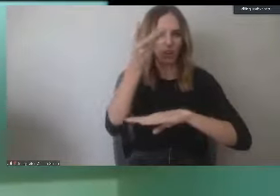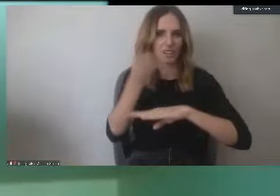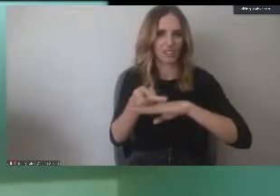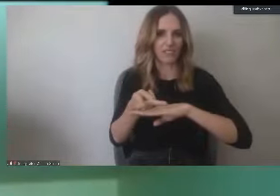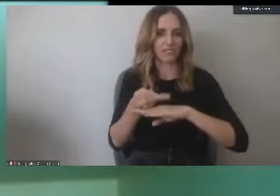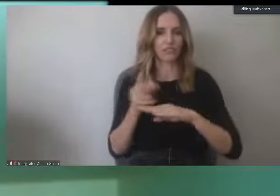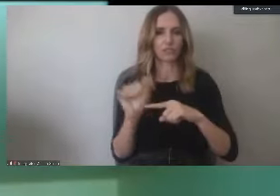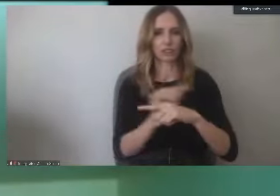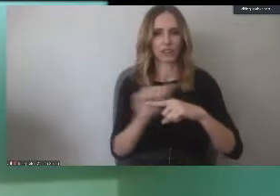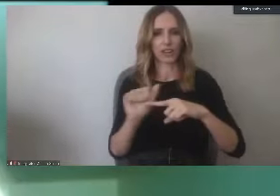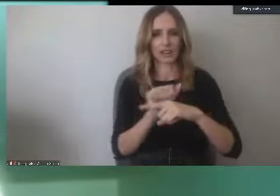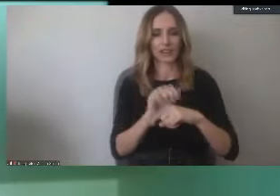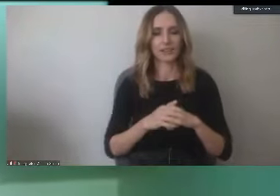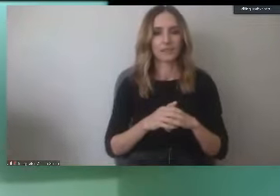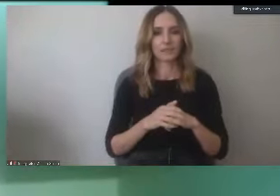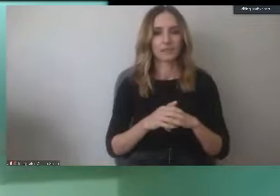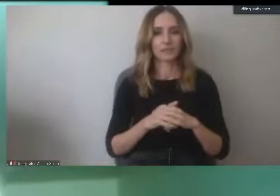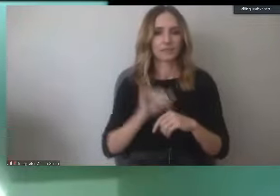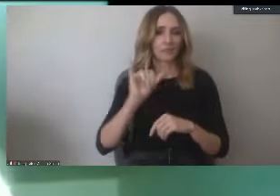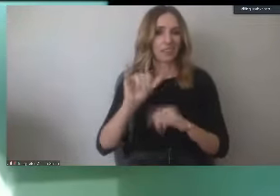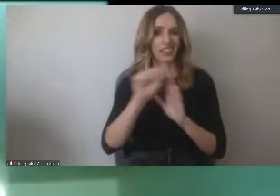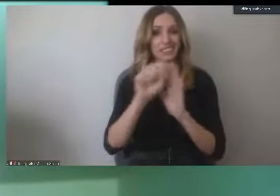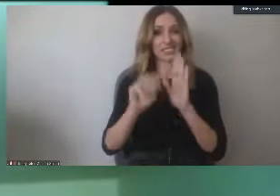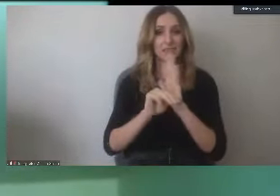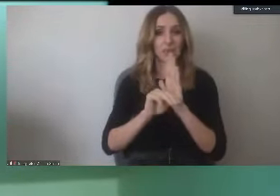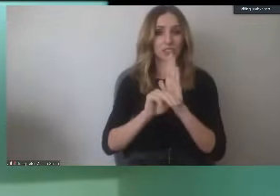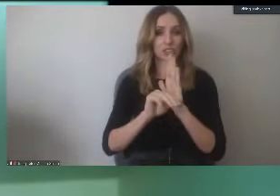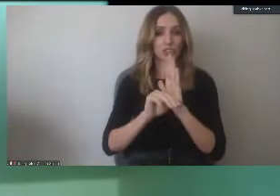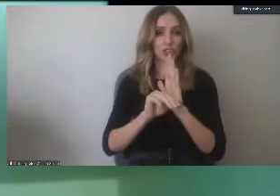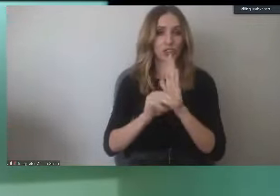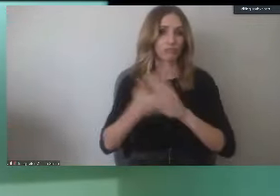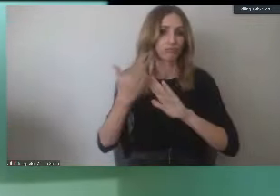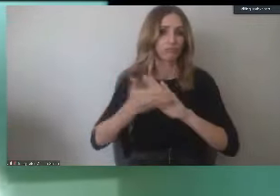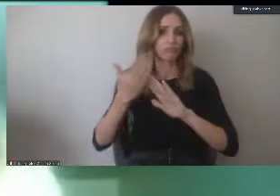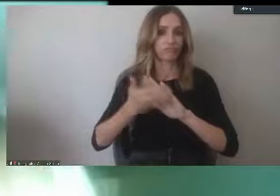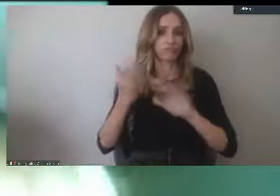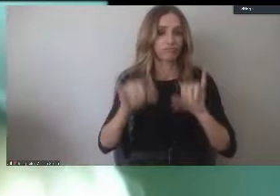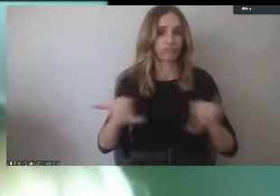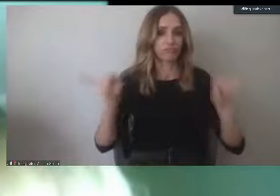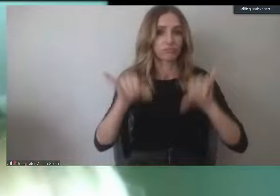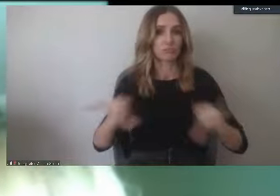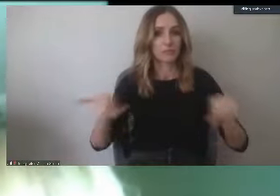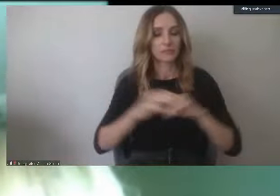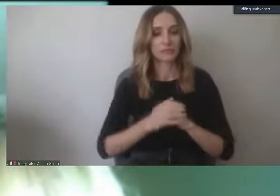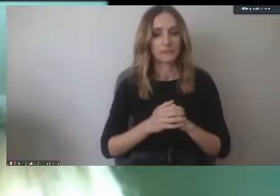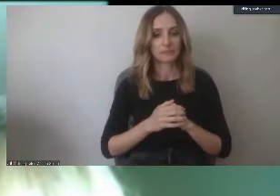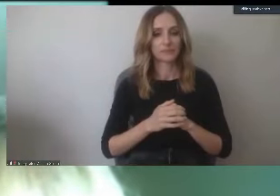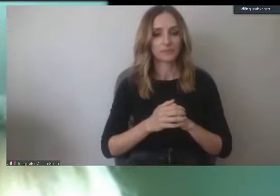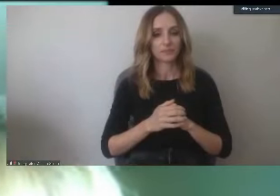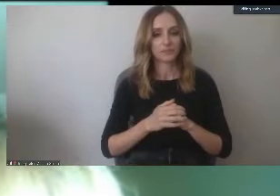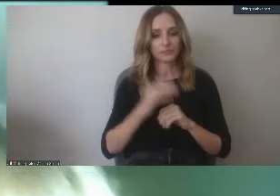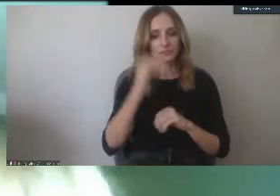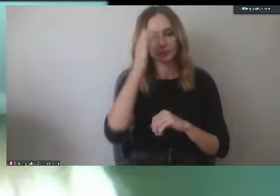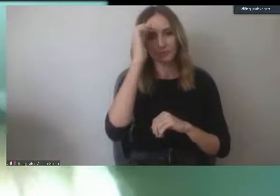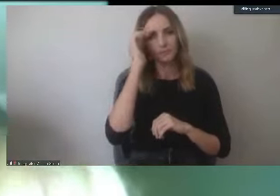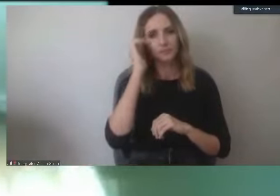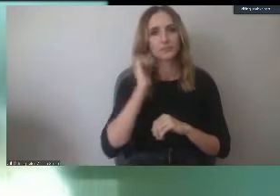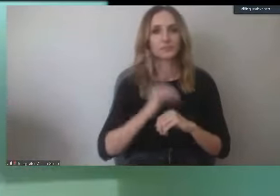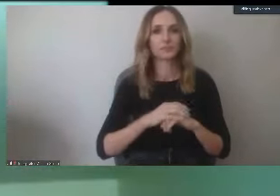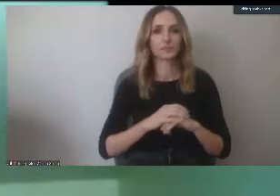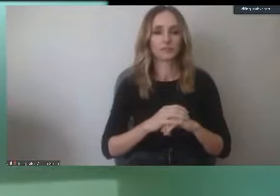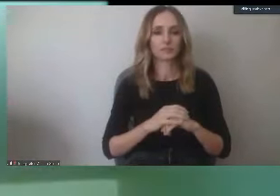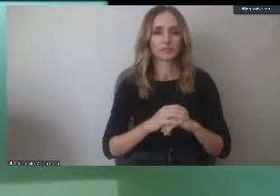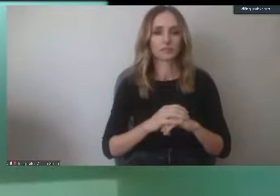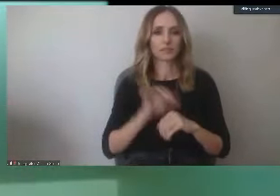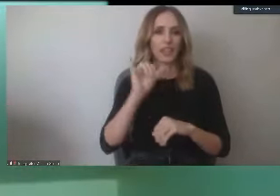But the semester system is pretty much how the colleges in our system work. And it's established